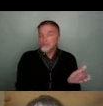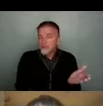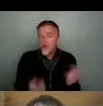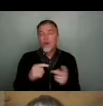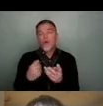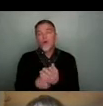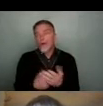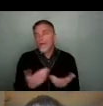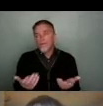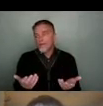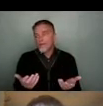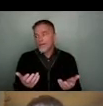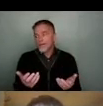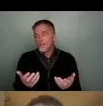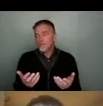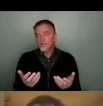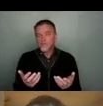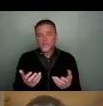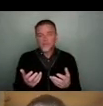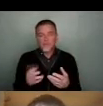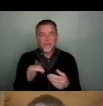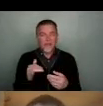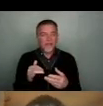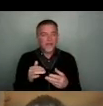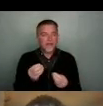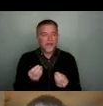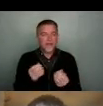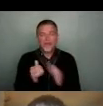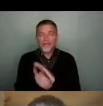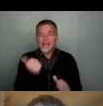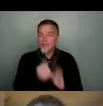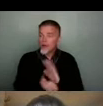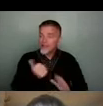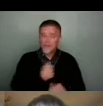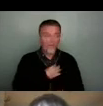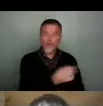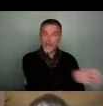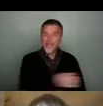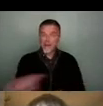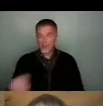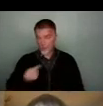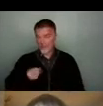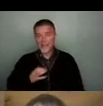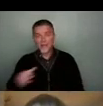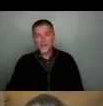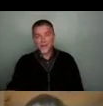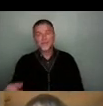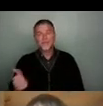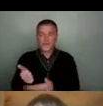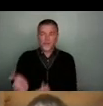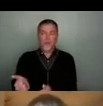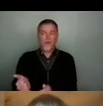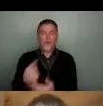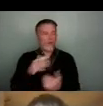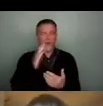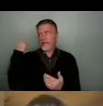kind of might be a bit of expertise from one of our volunteers or myself or someone else within one of the partner